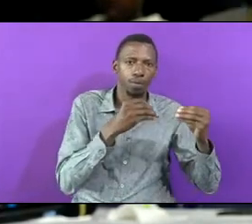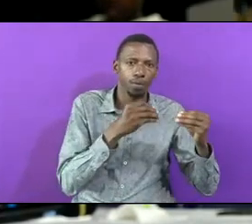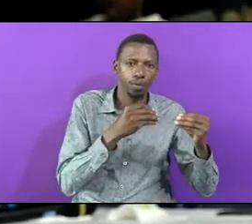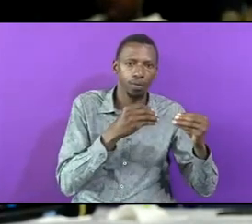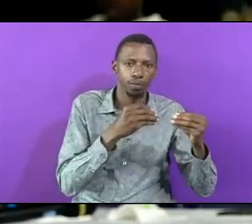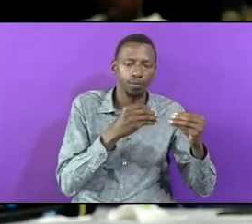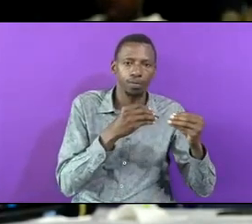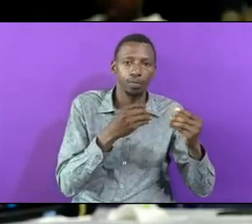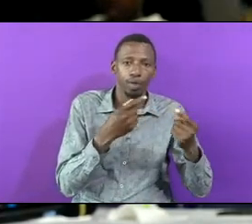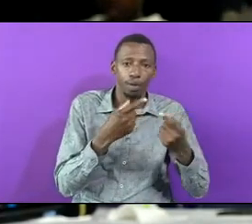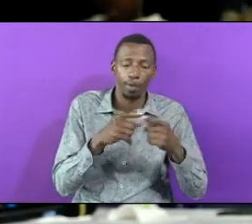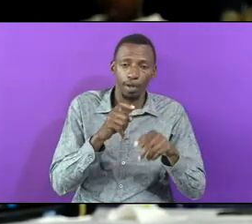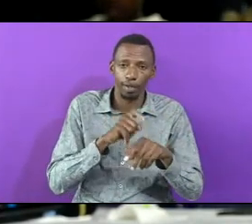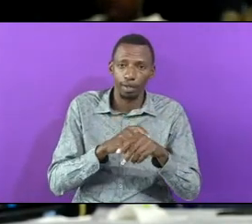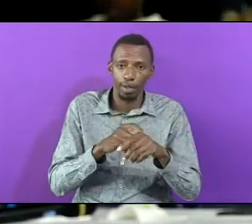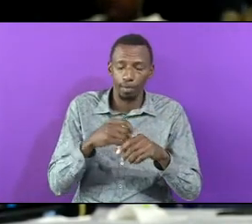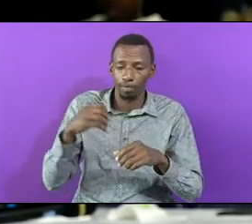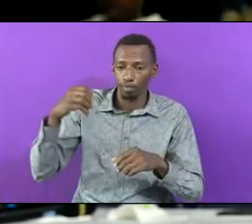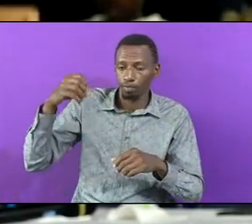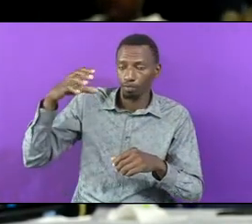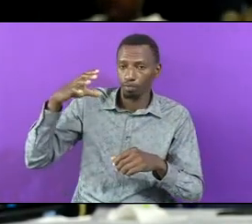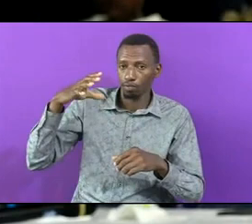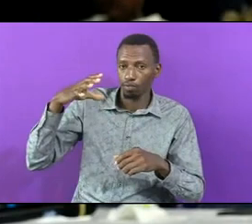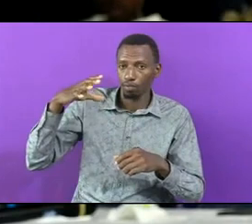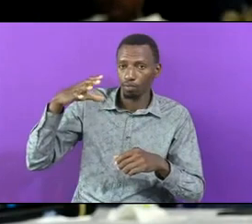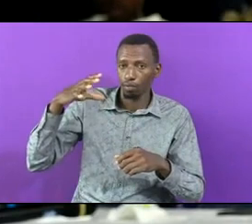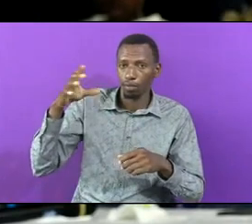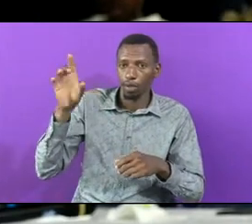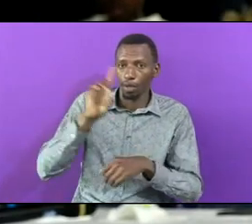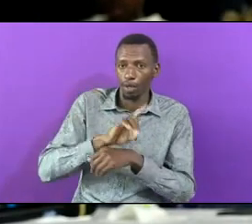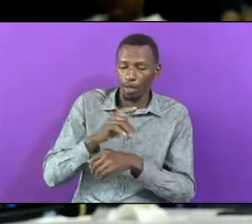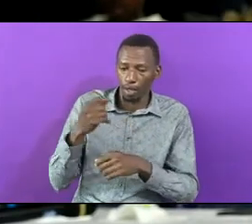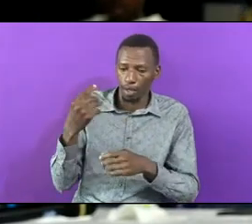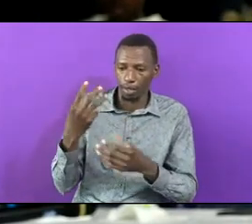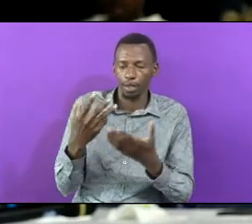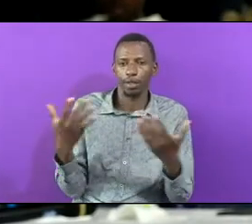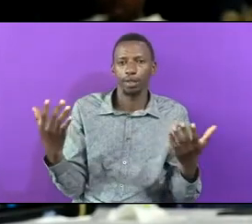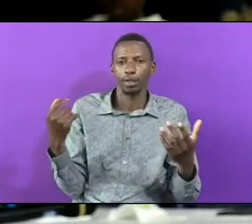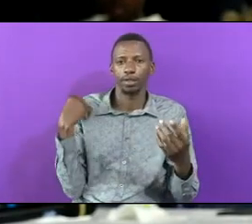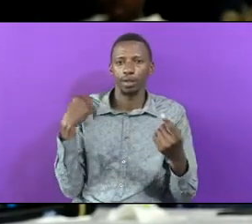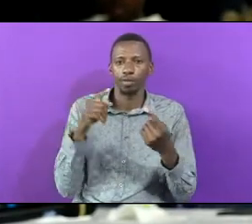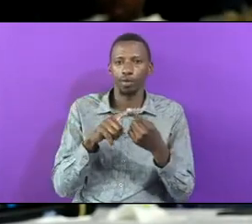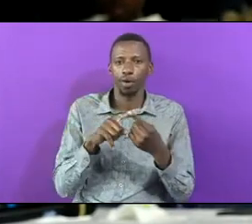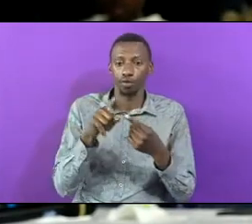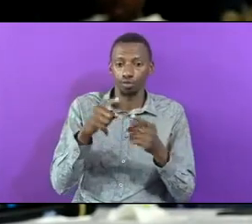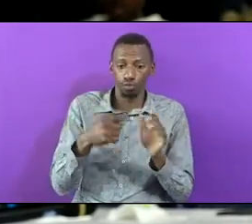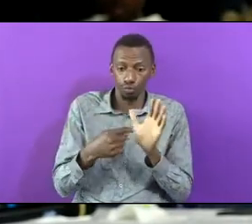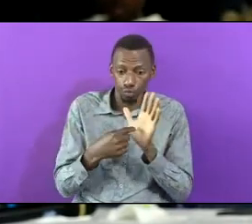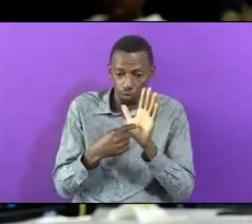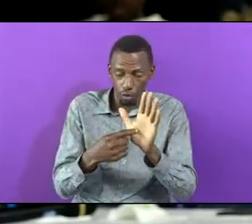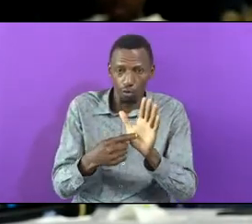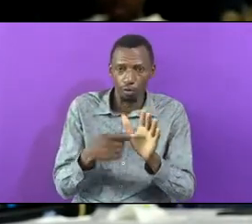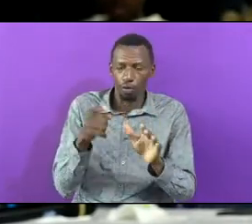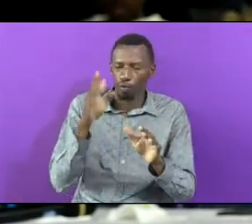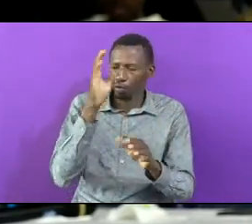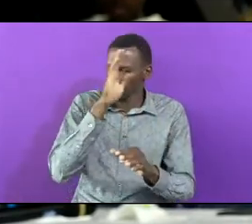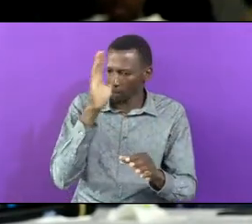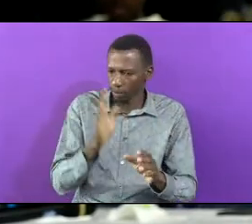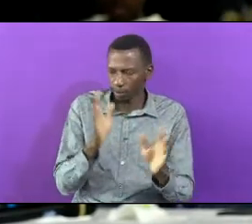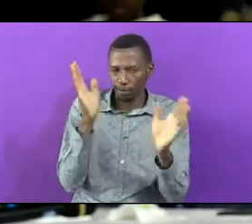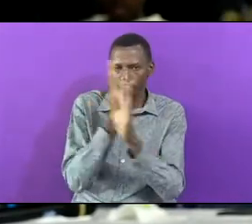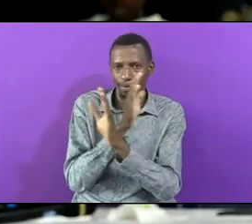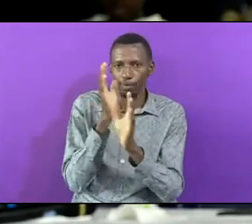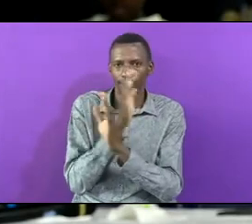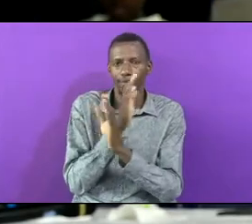Things Number One You Will Be Exposed You Can Never Hide In Sin Forever When The Day Breaks You